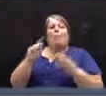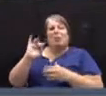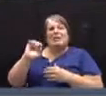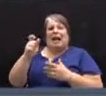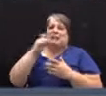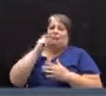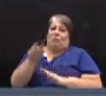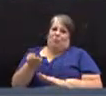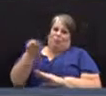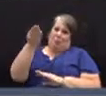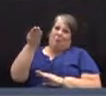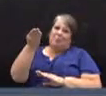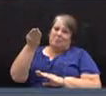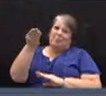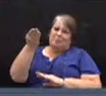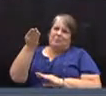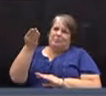rising.